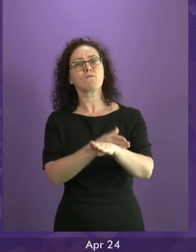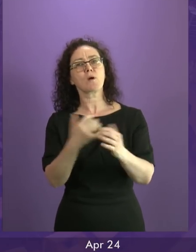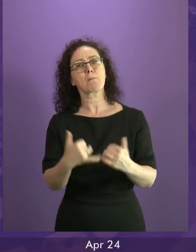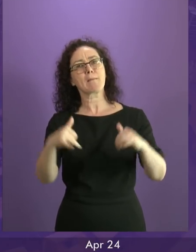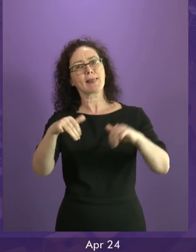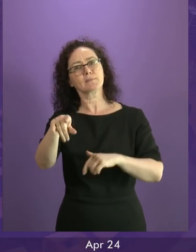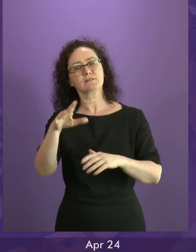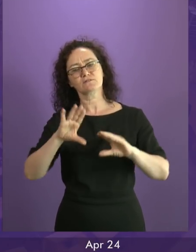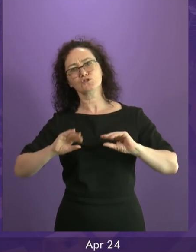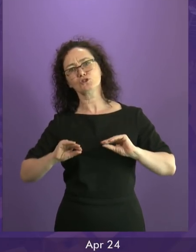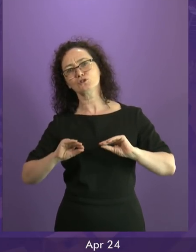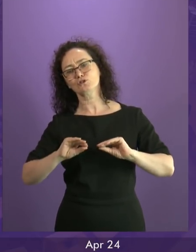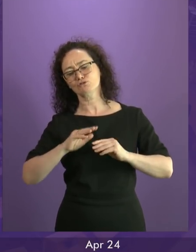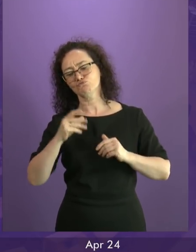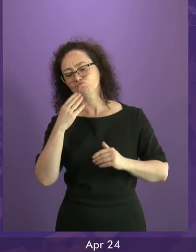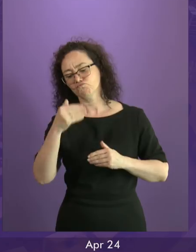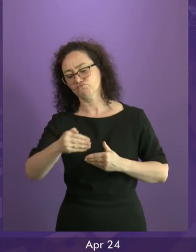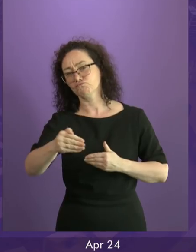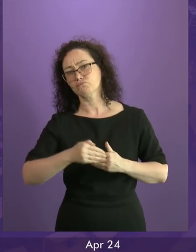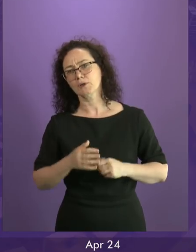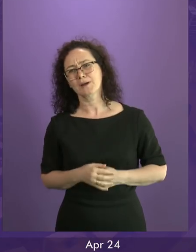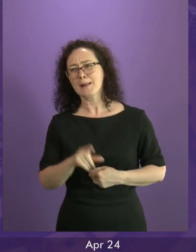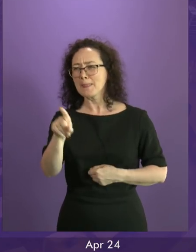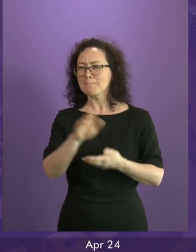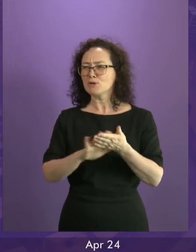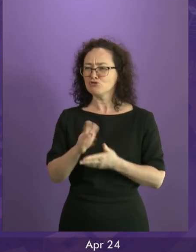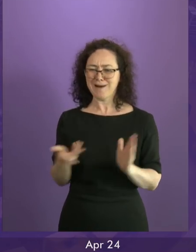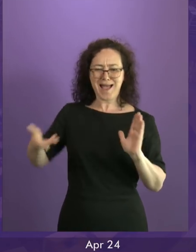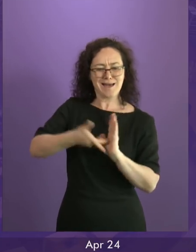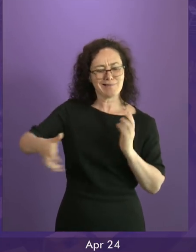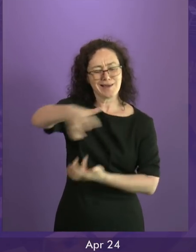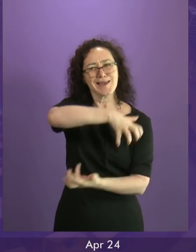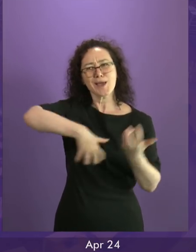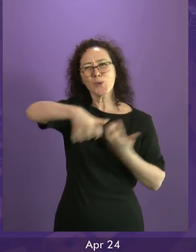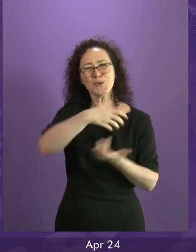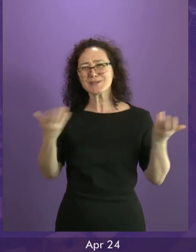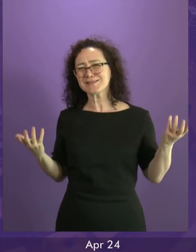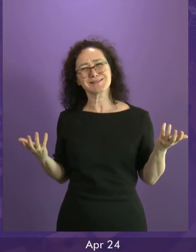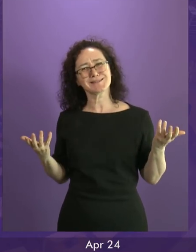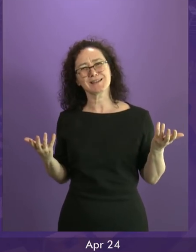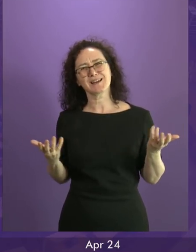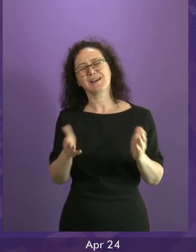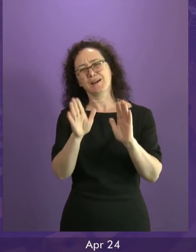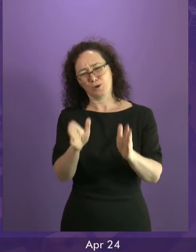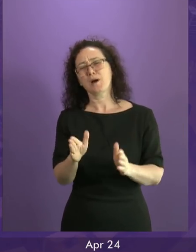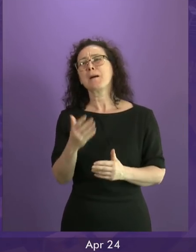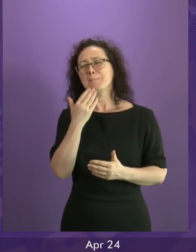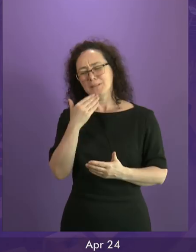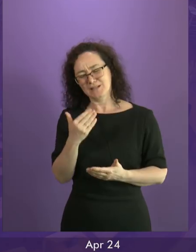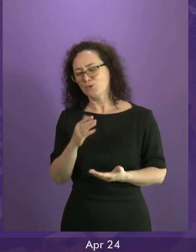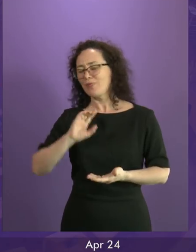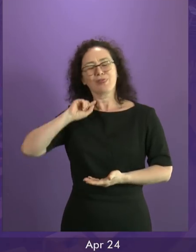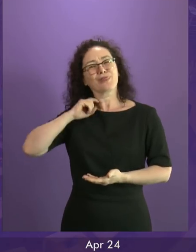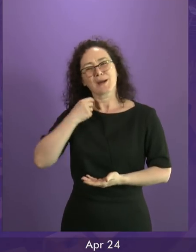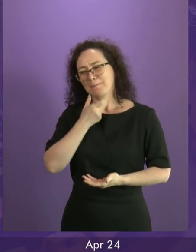will of the Scottish people and creating further chaos and uncertainty. Will she remove that threat in order to allow all